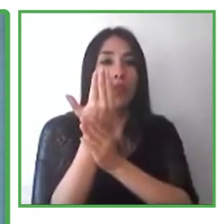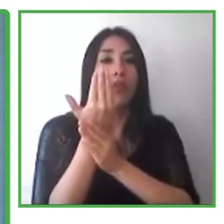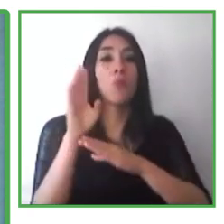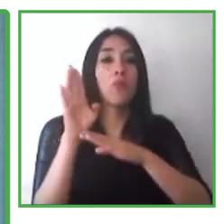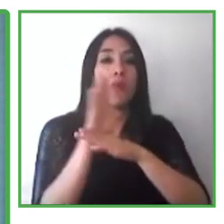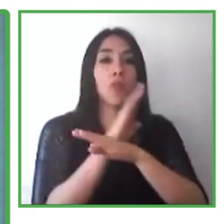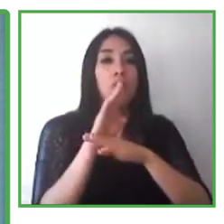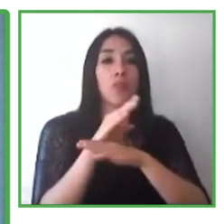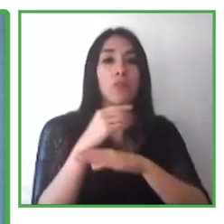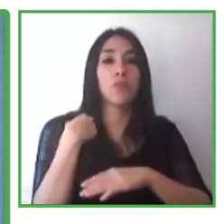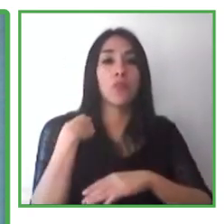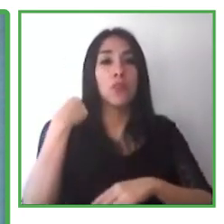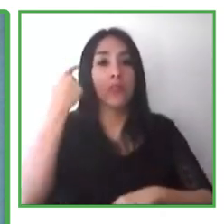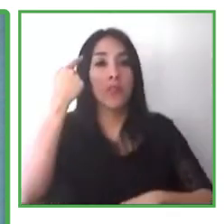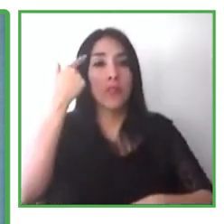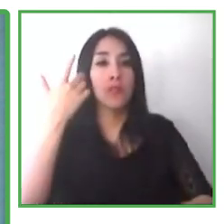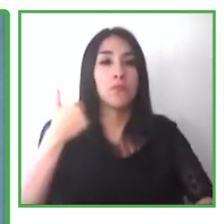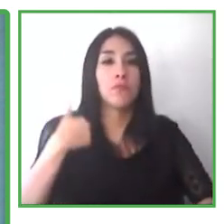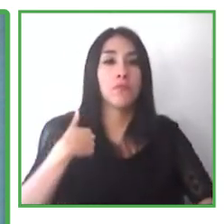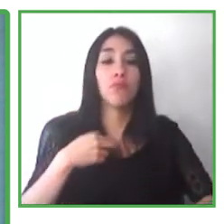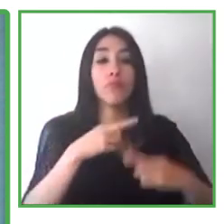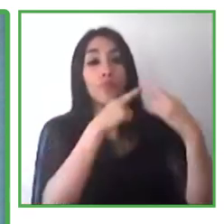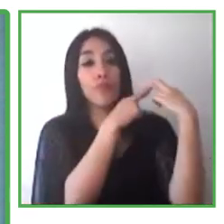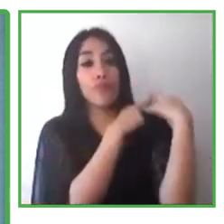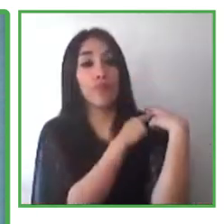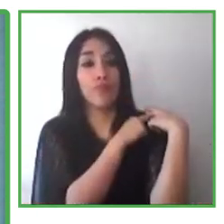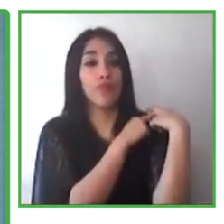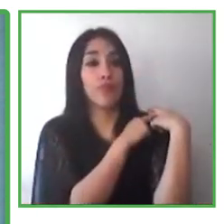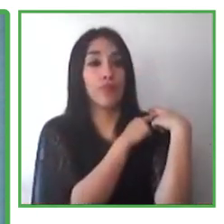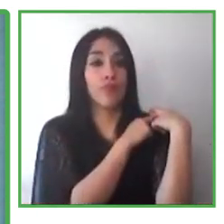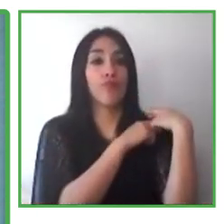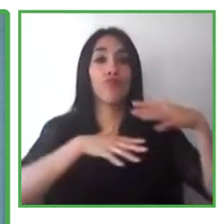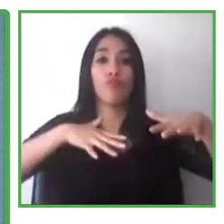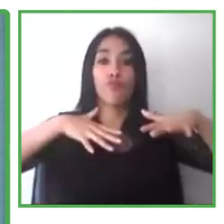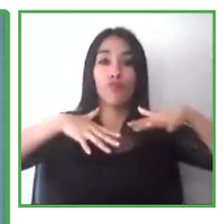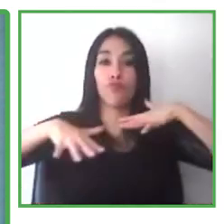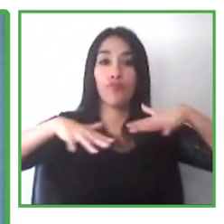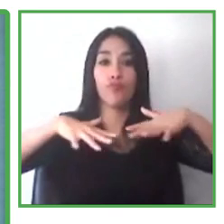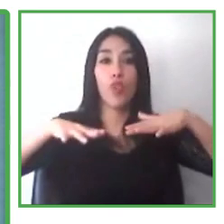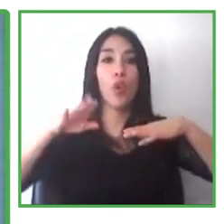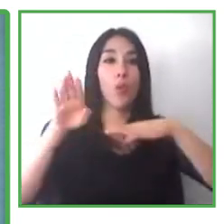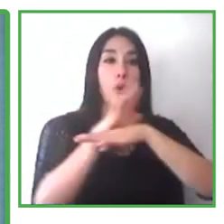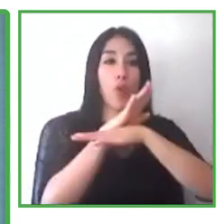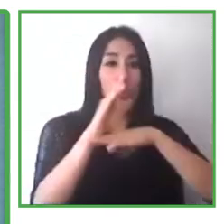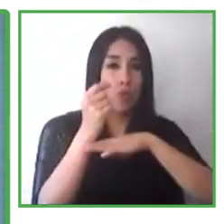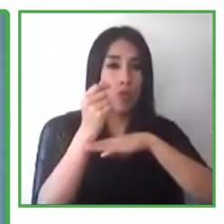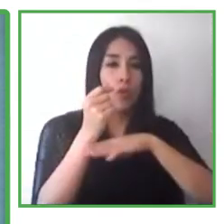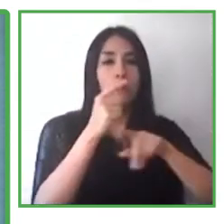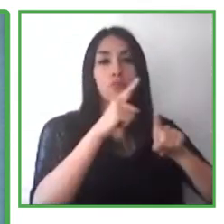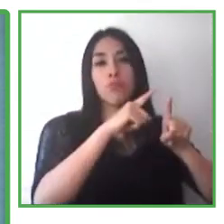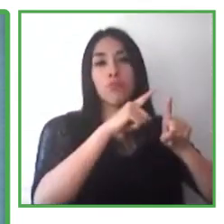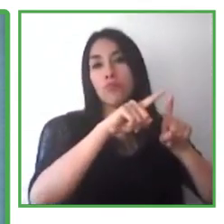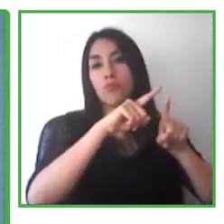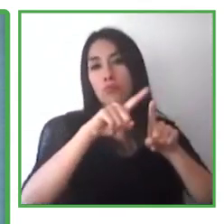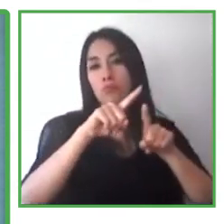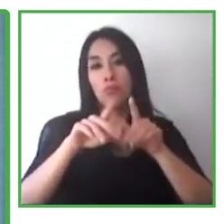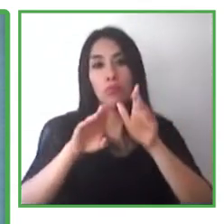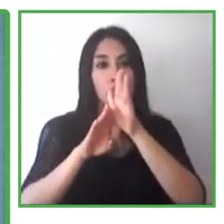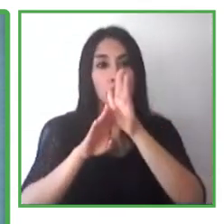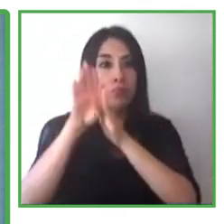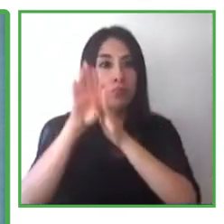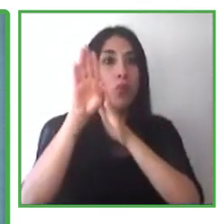activities, sales, business development, and also the external communication and relations.